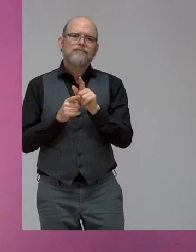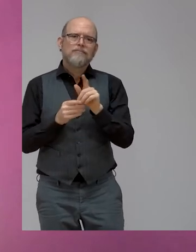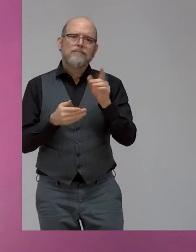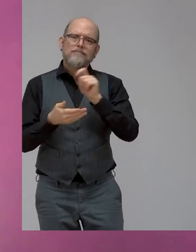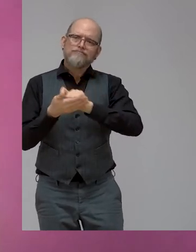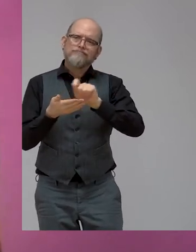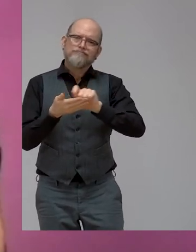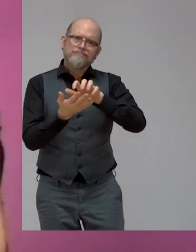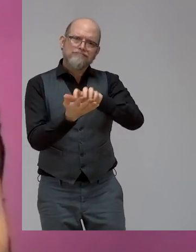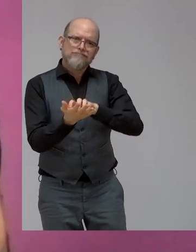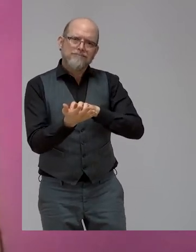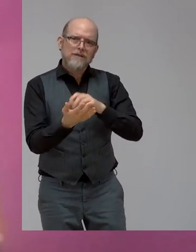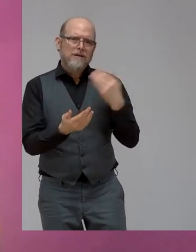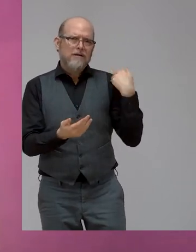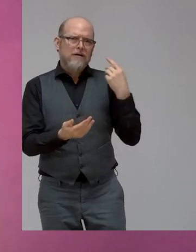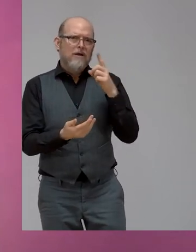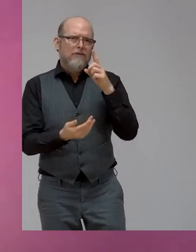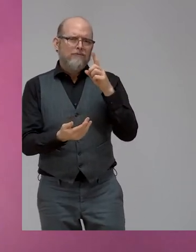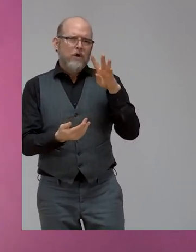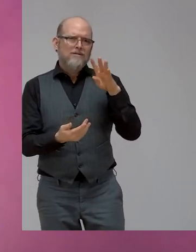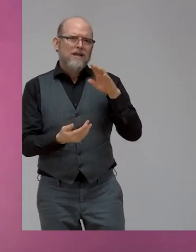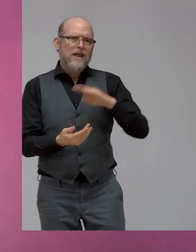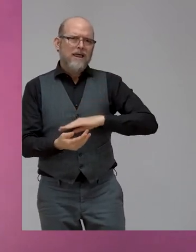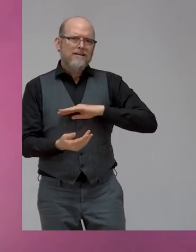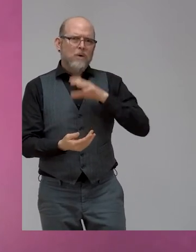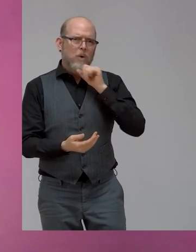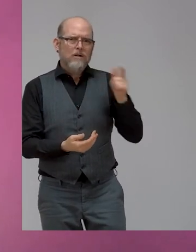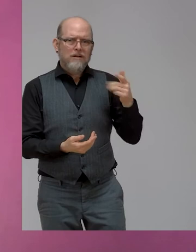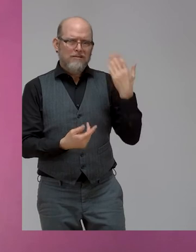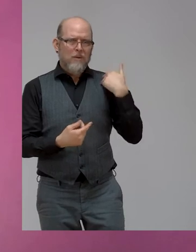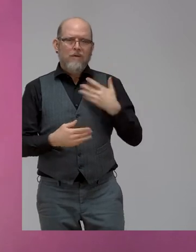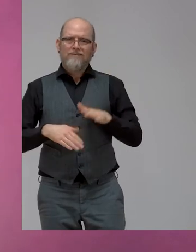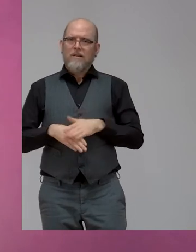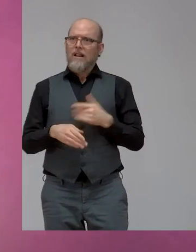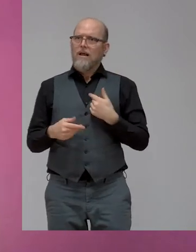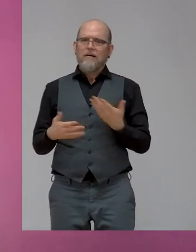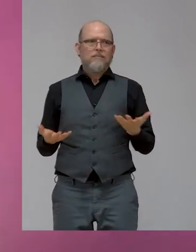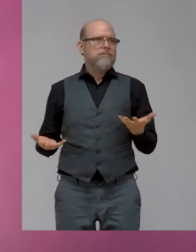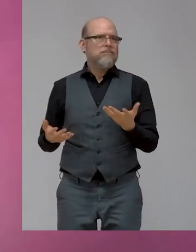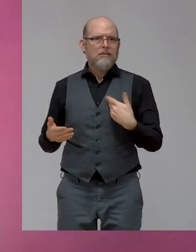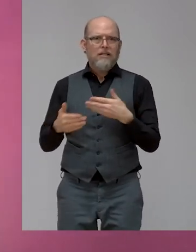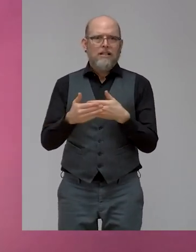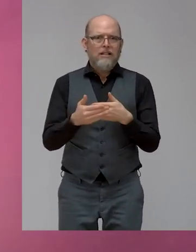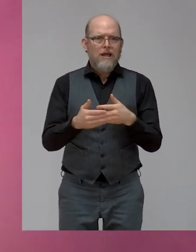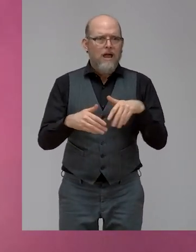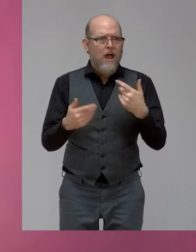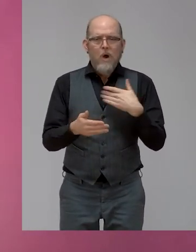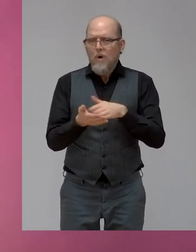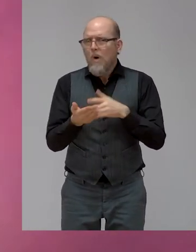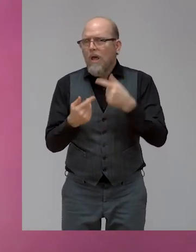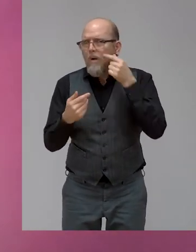feel like I had a place in the world or could speak to people. And I don't know whether that was the color of my skin or the quietness in my voice.